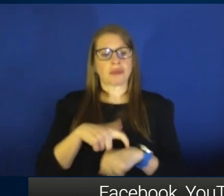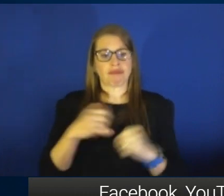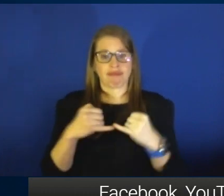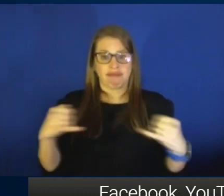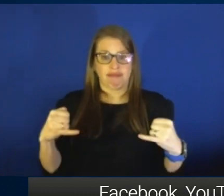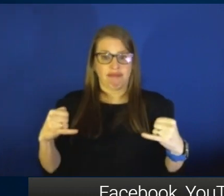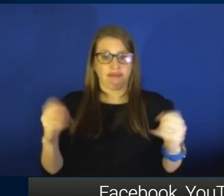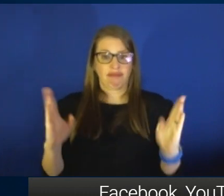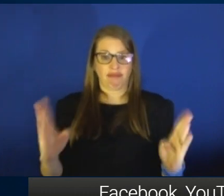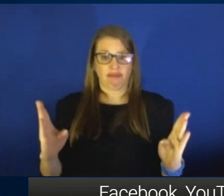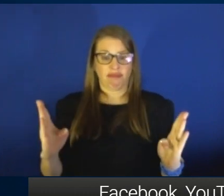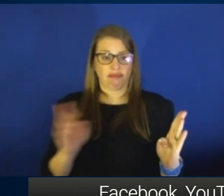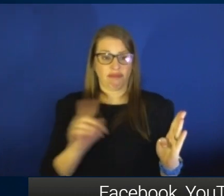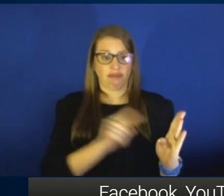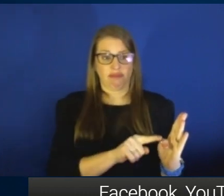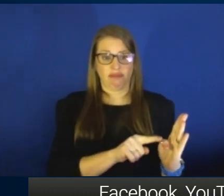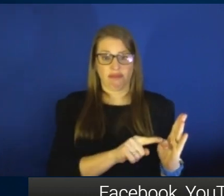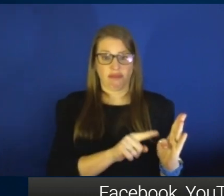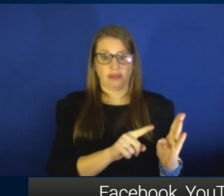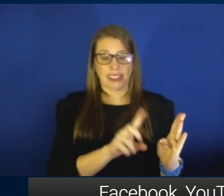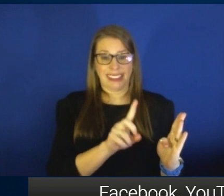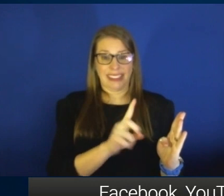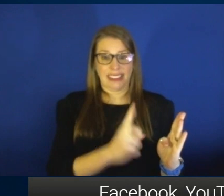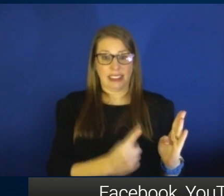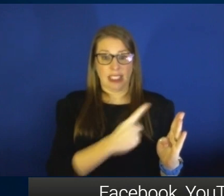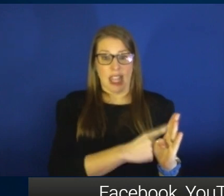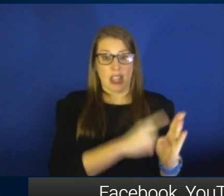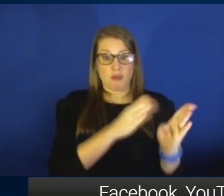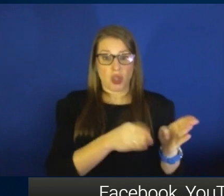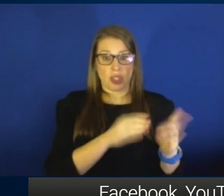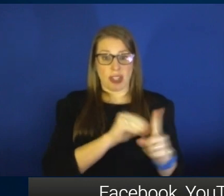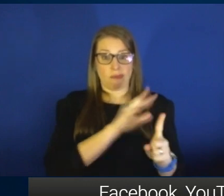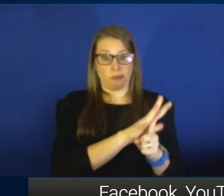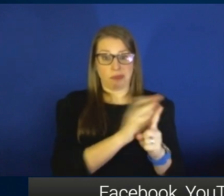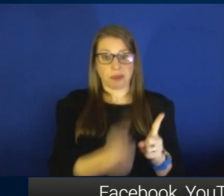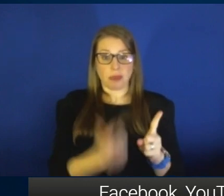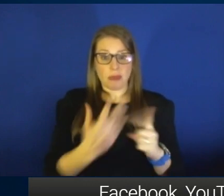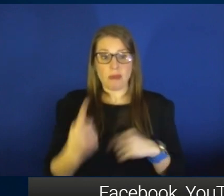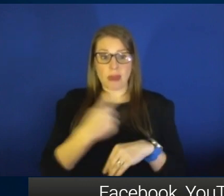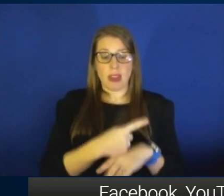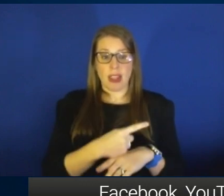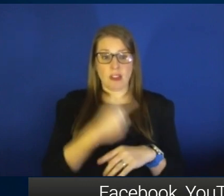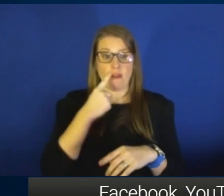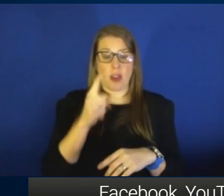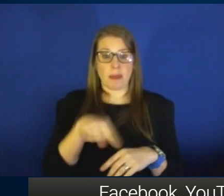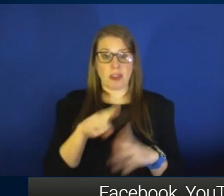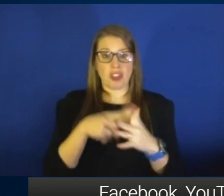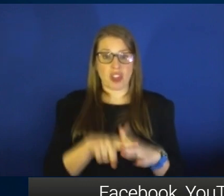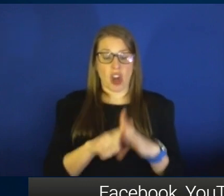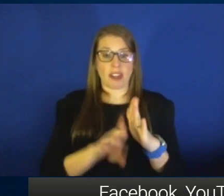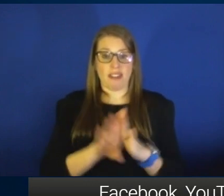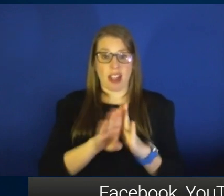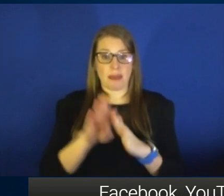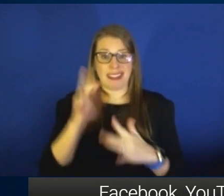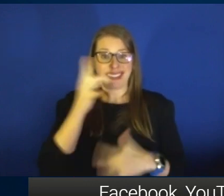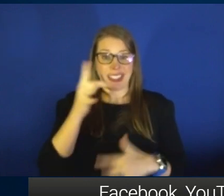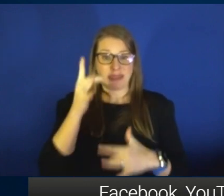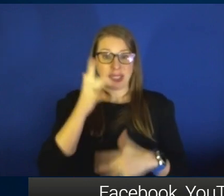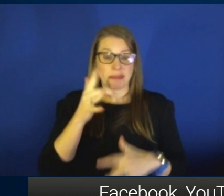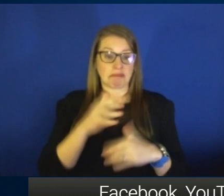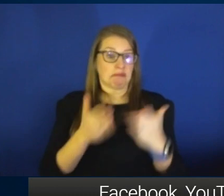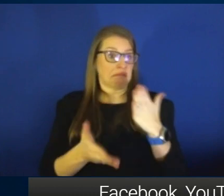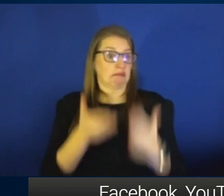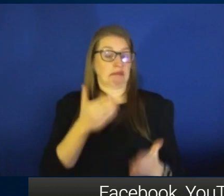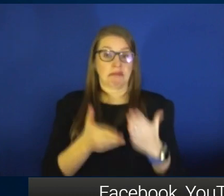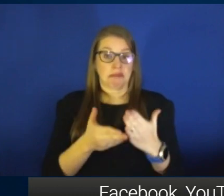sense, like, from the day that a person is exposed about how many days does it take for them to start developing symptoms. And maybe they seek a test